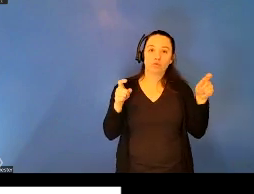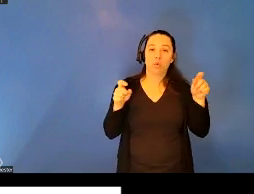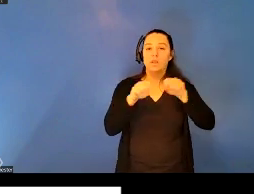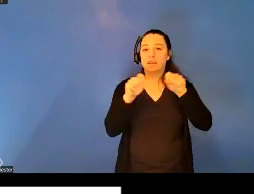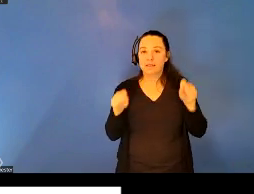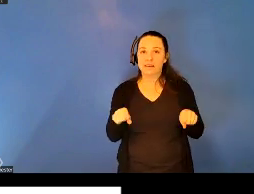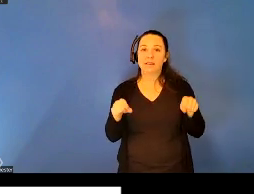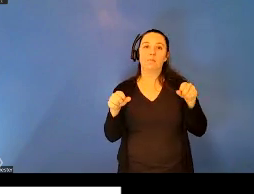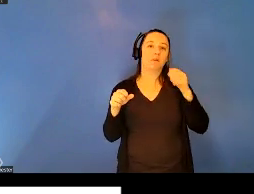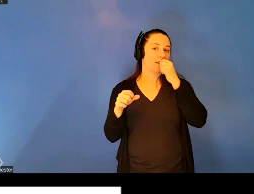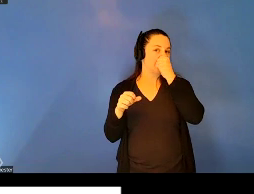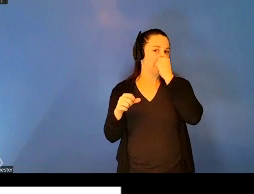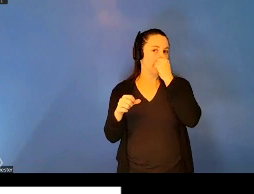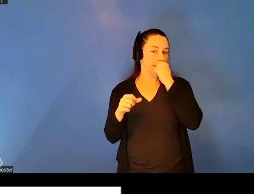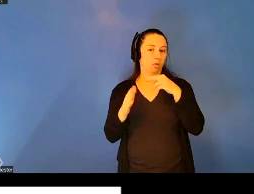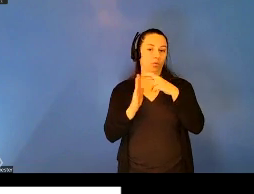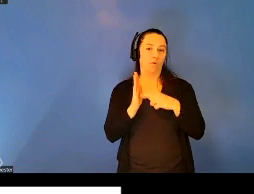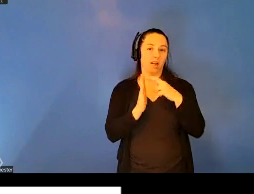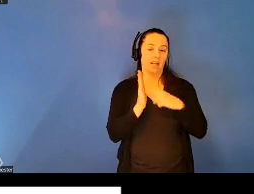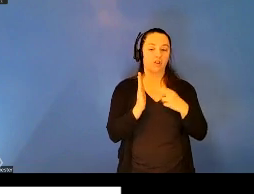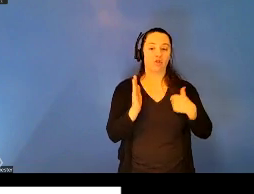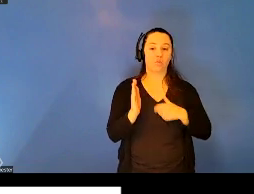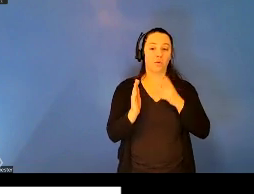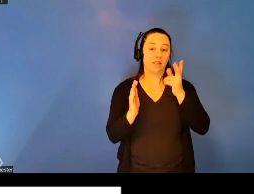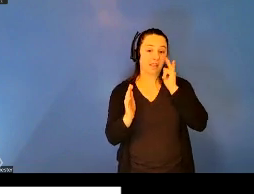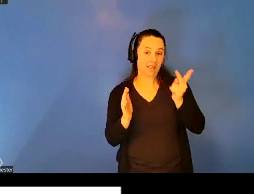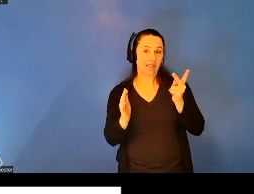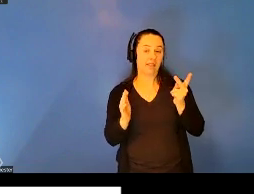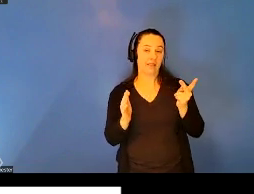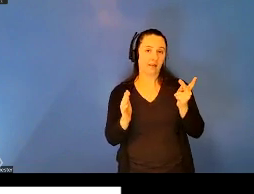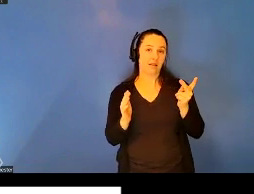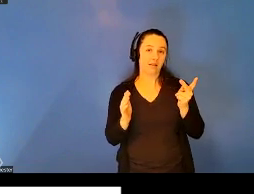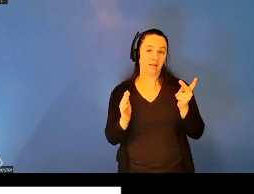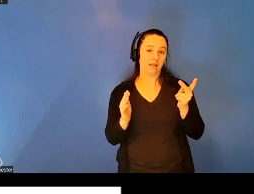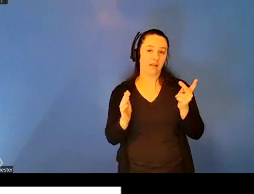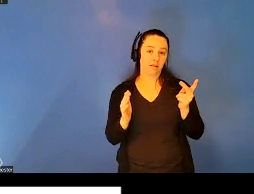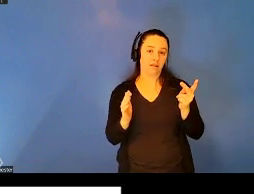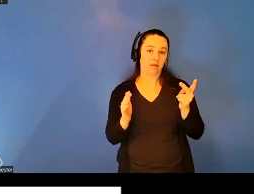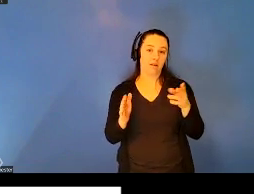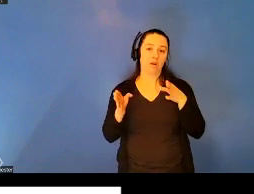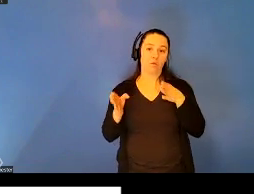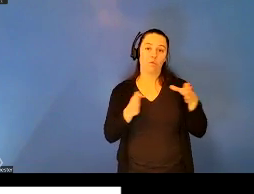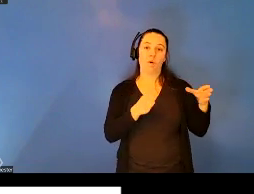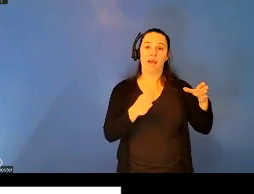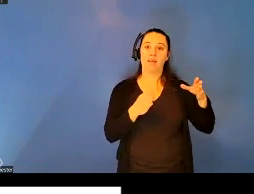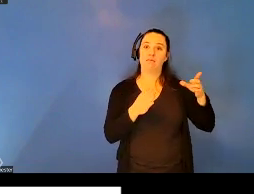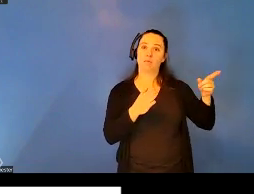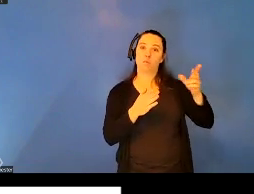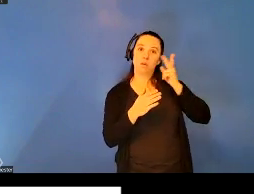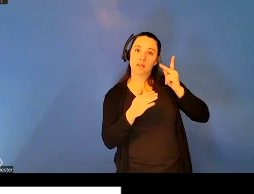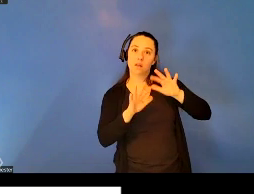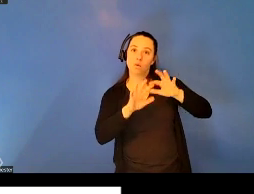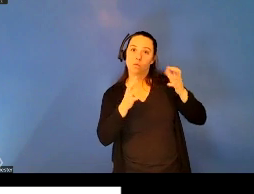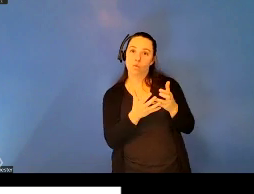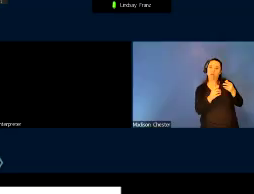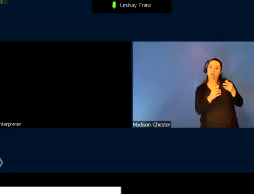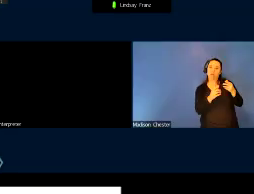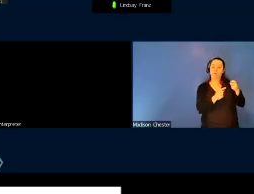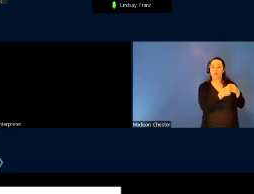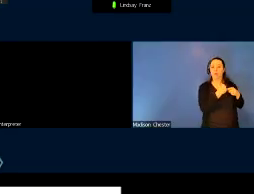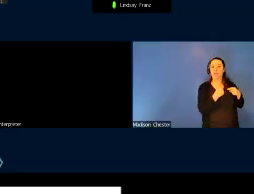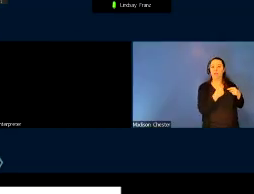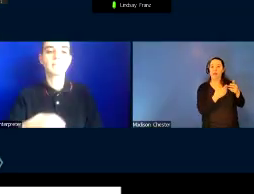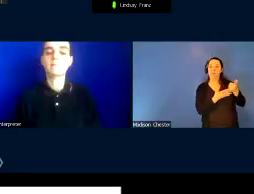talk about, we see fundamentally, um, a way of seeing the world that comes about to prioritize the interests